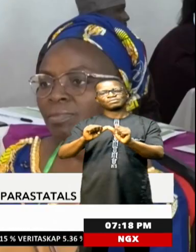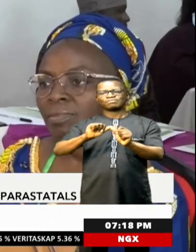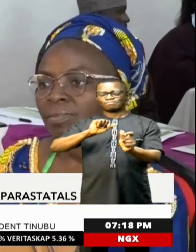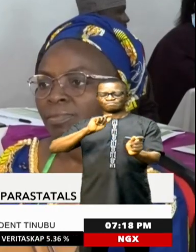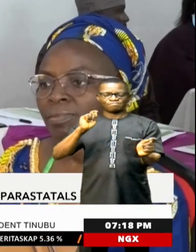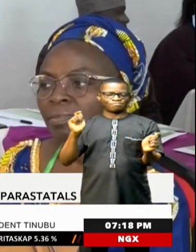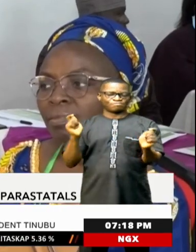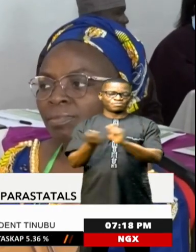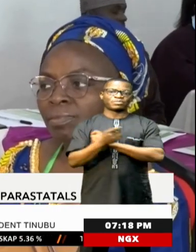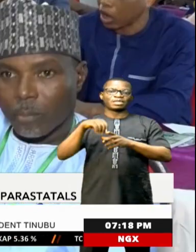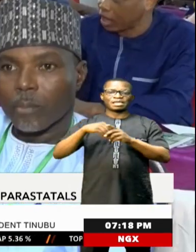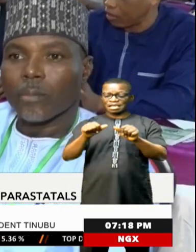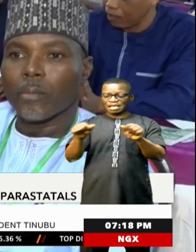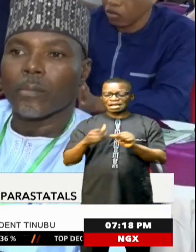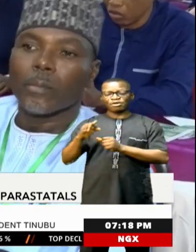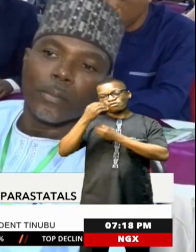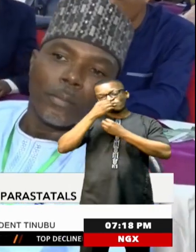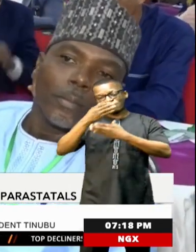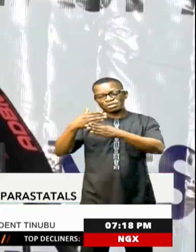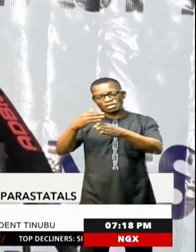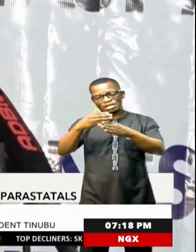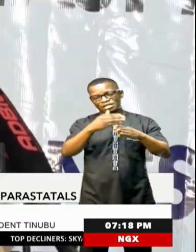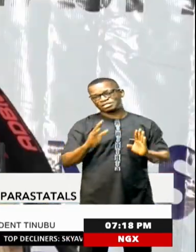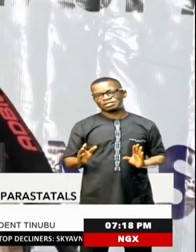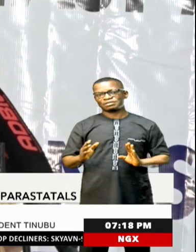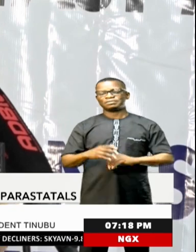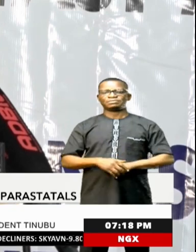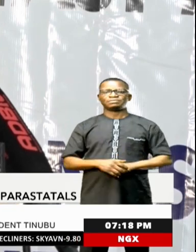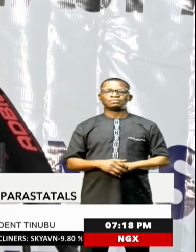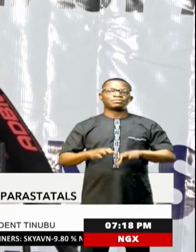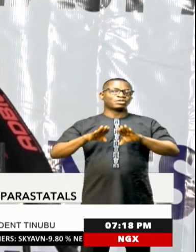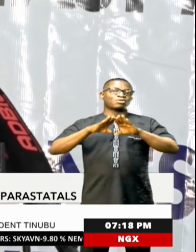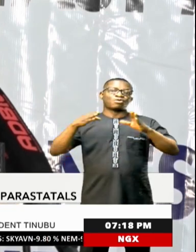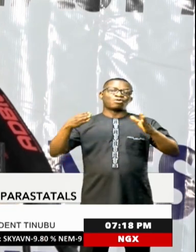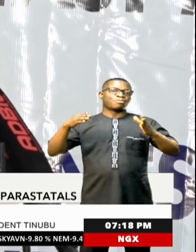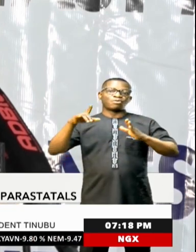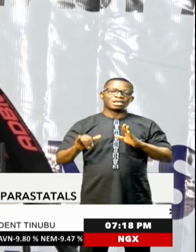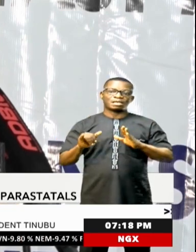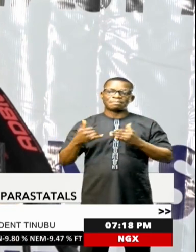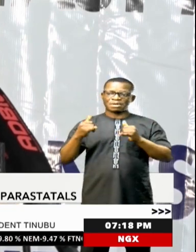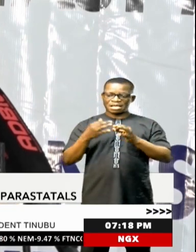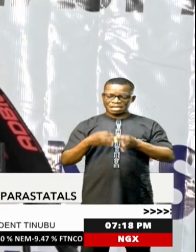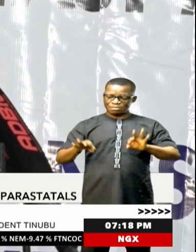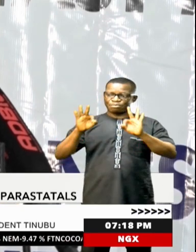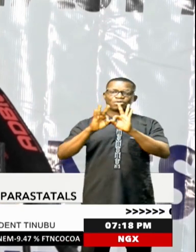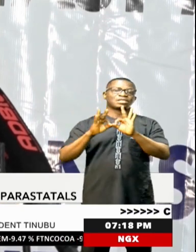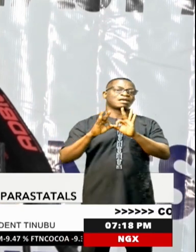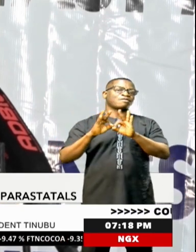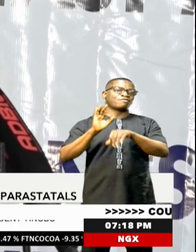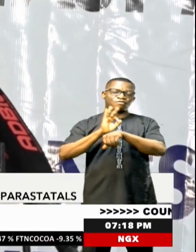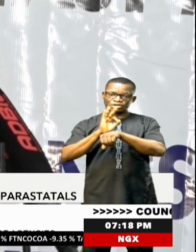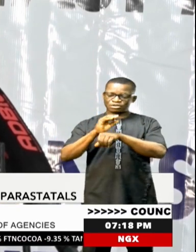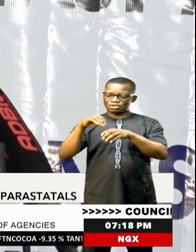in terms of information dissemination. Transparency plays a crucial role in forcing